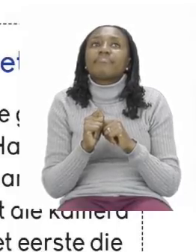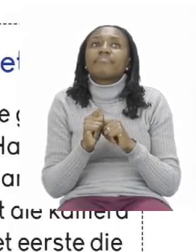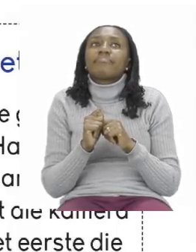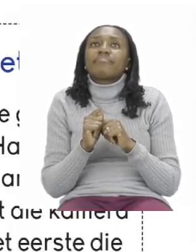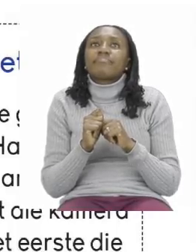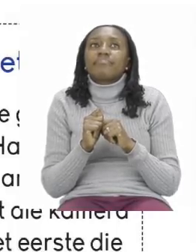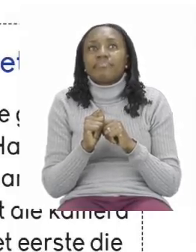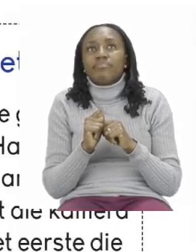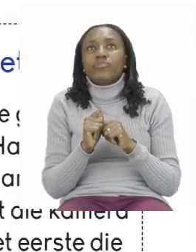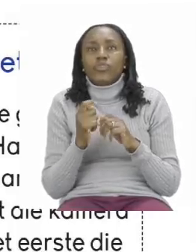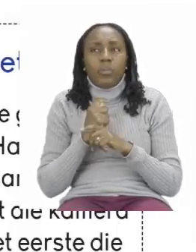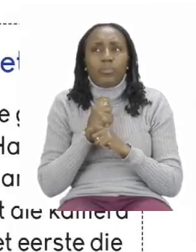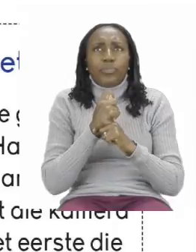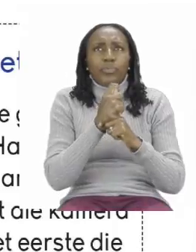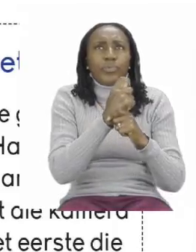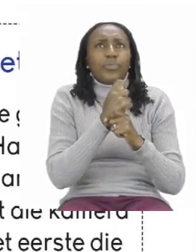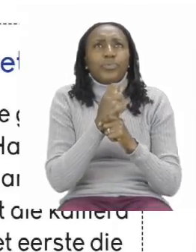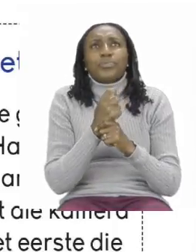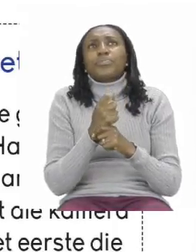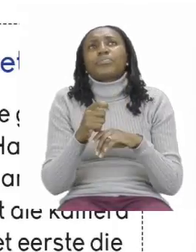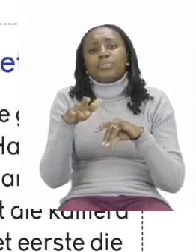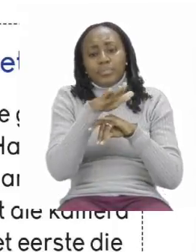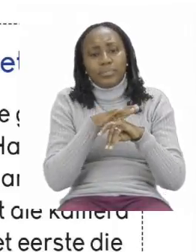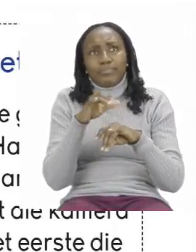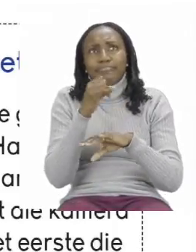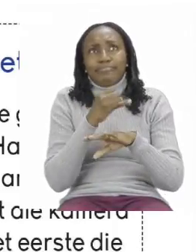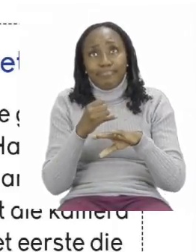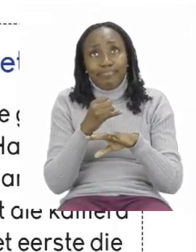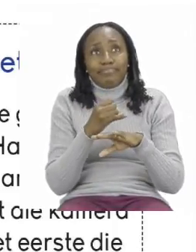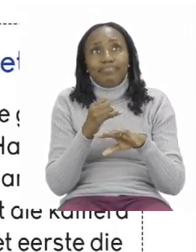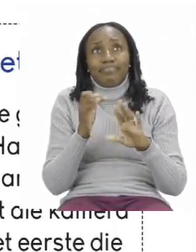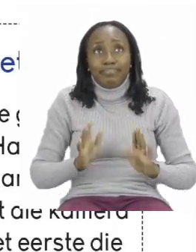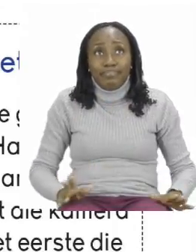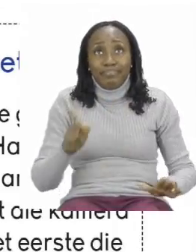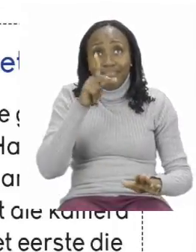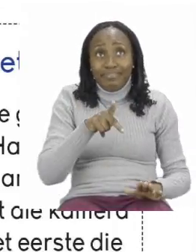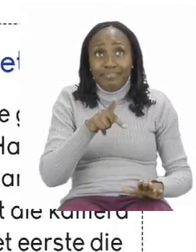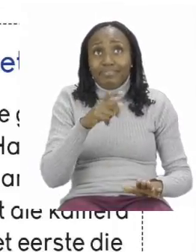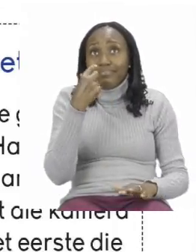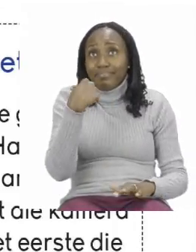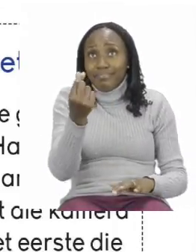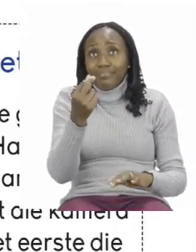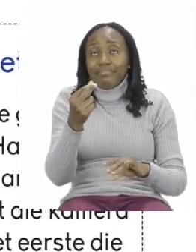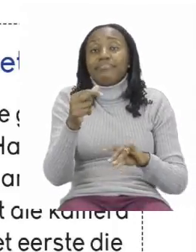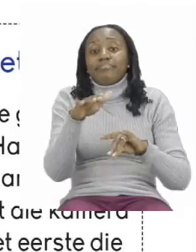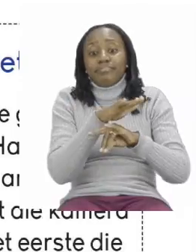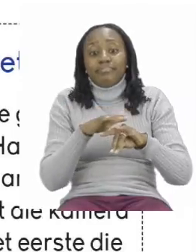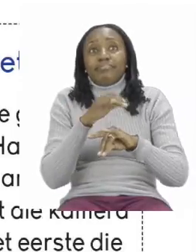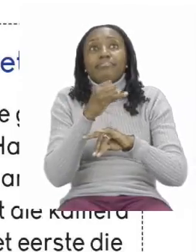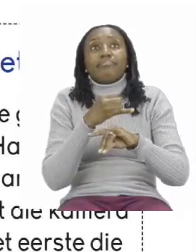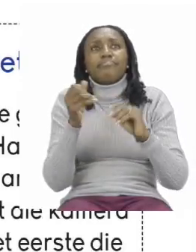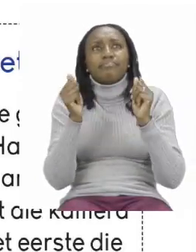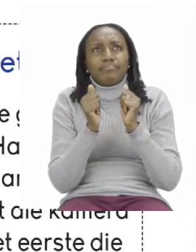A trip to the zoo. Pam went to the zoo with her